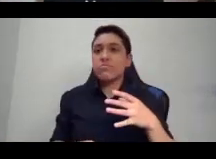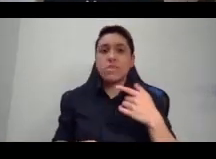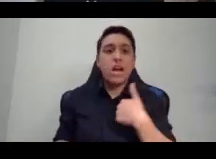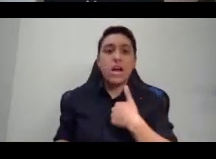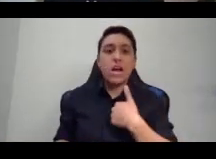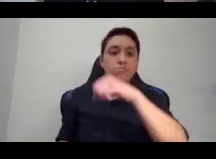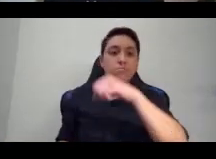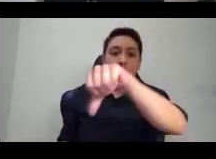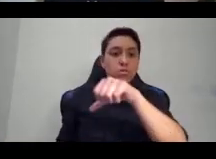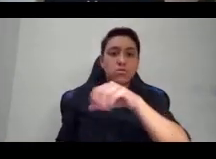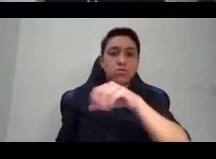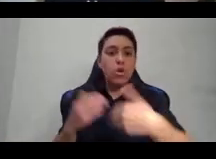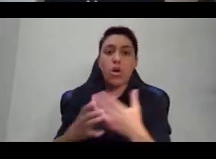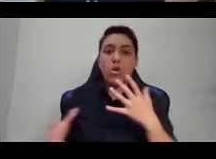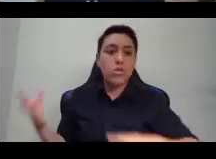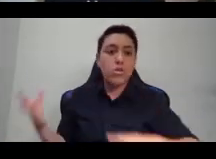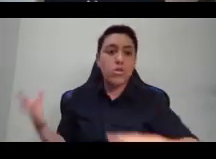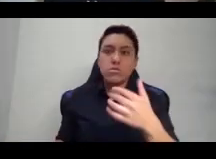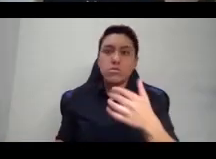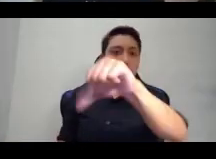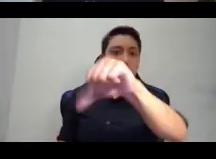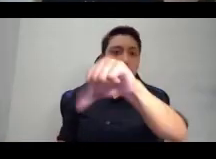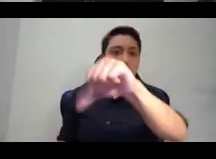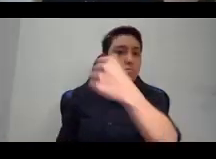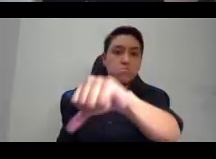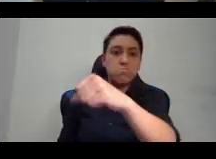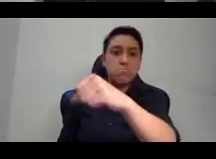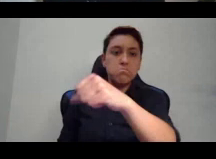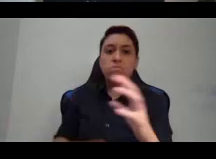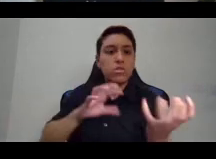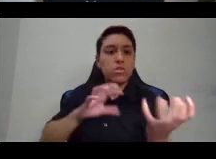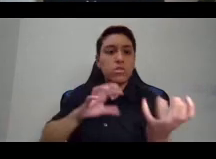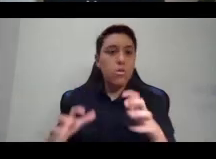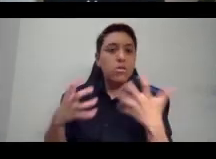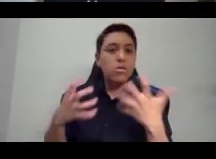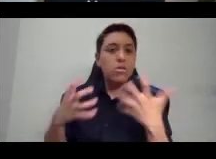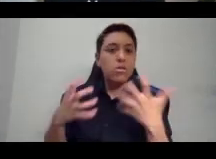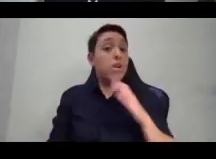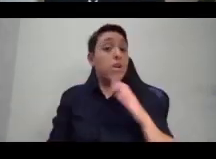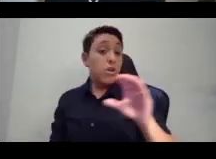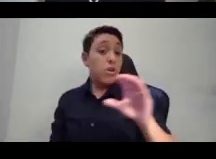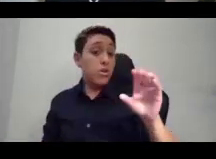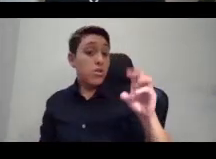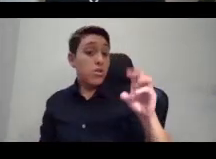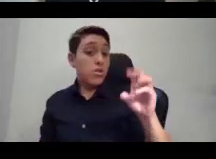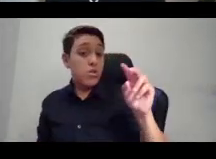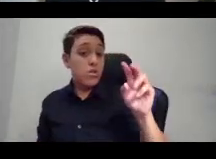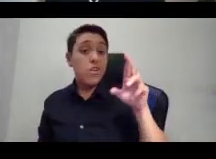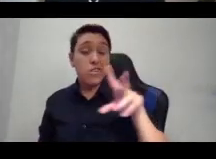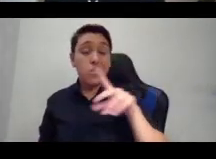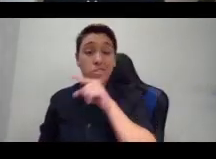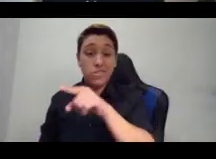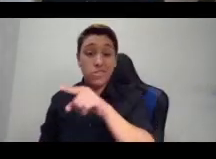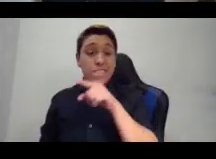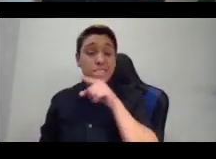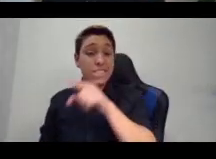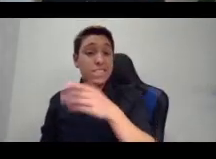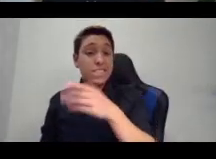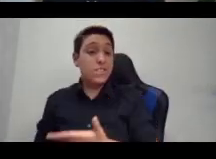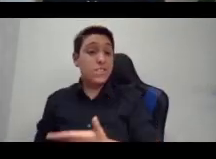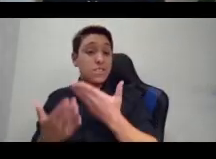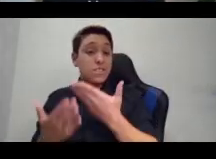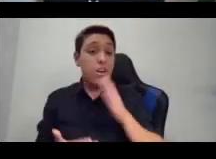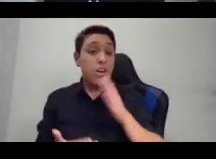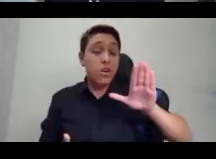supposed owner. And because he was offering her the clothing of an enslaved man